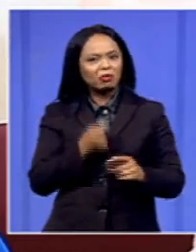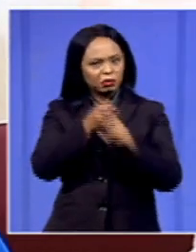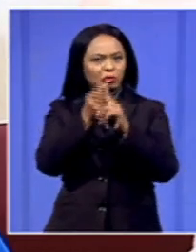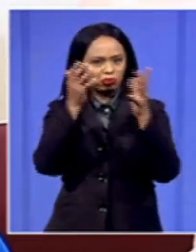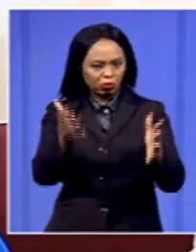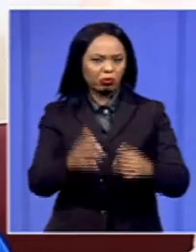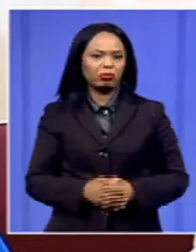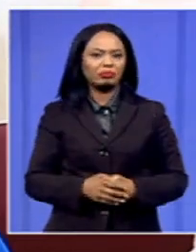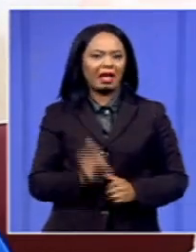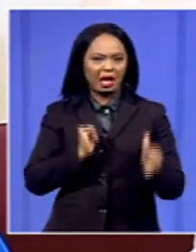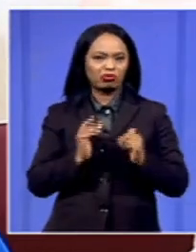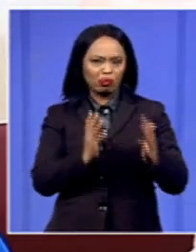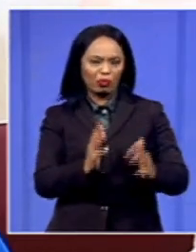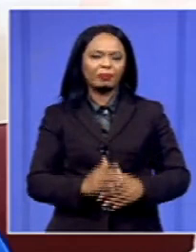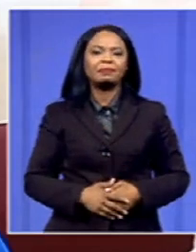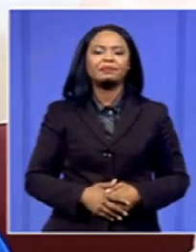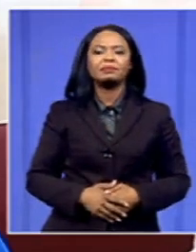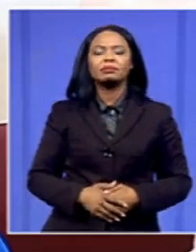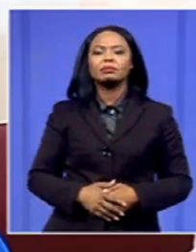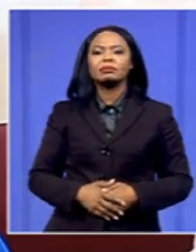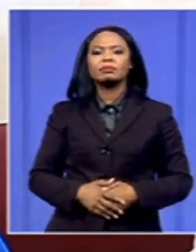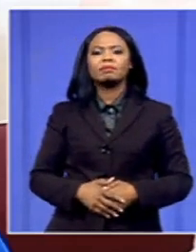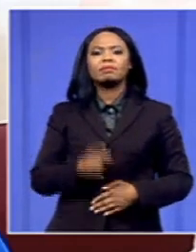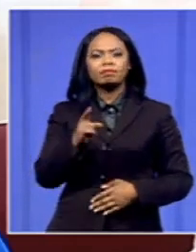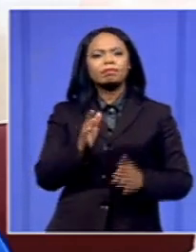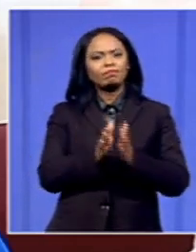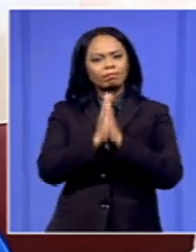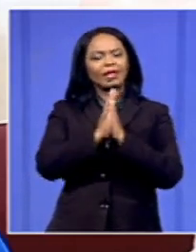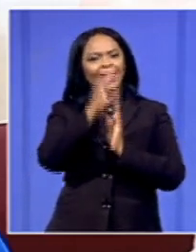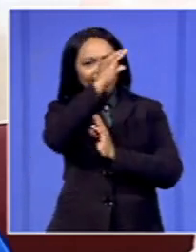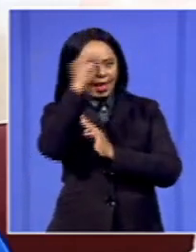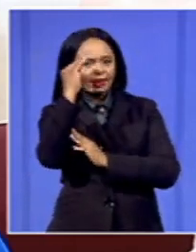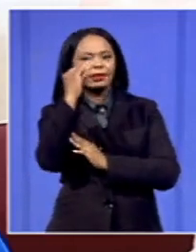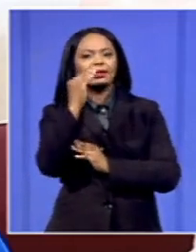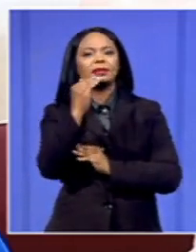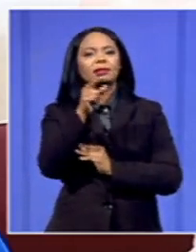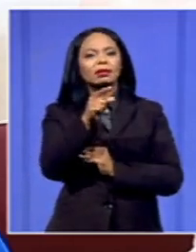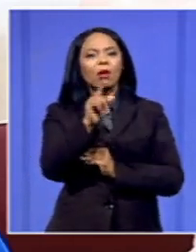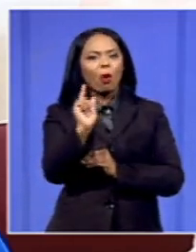today. And therefore, we are calling on all the nurses in this province,